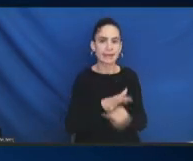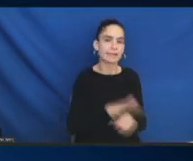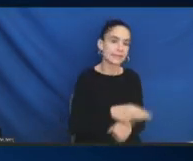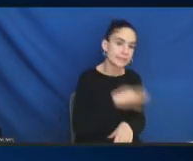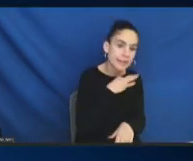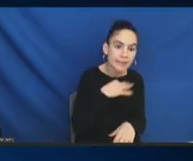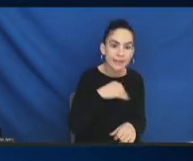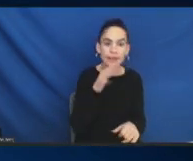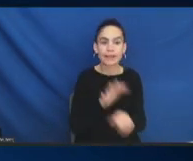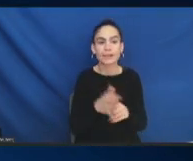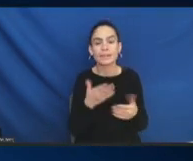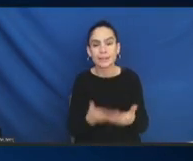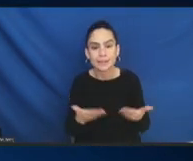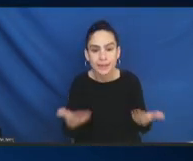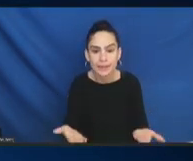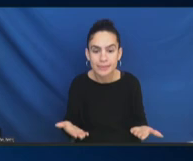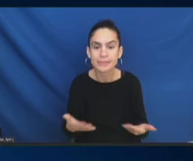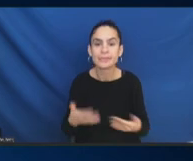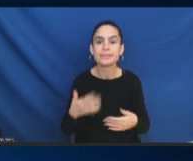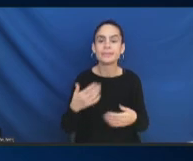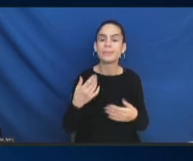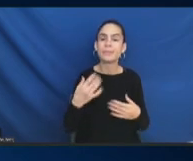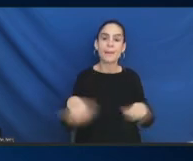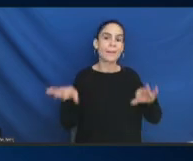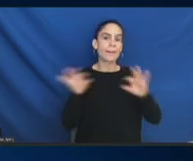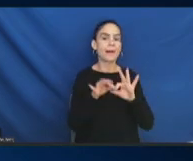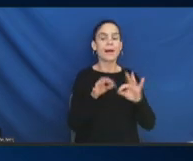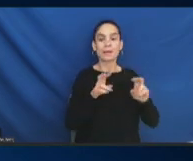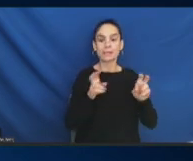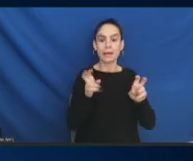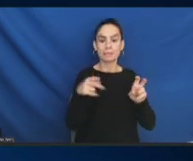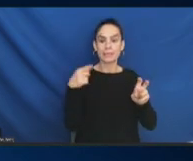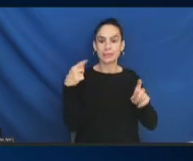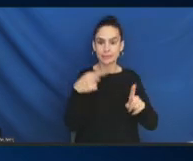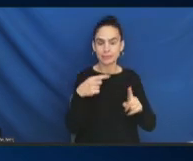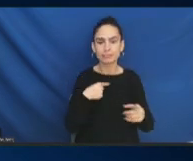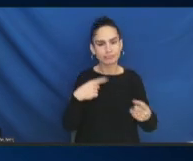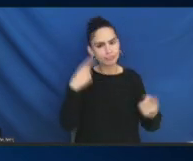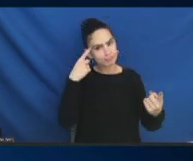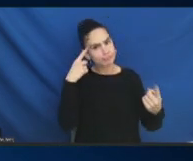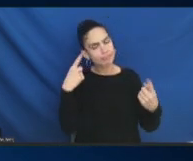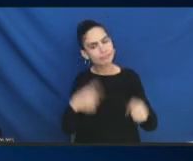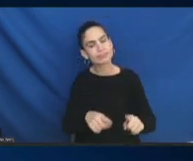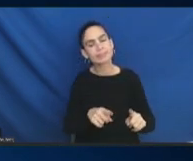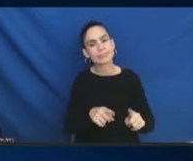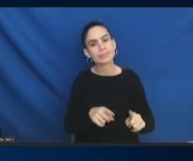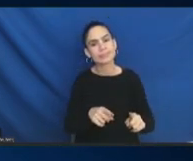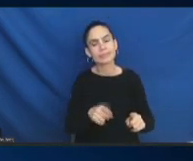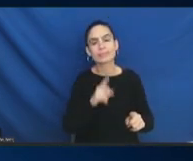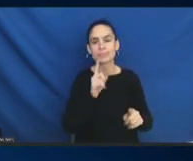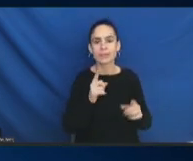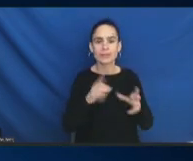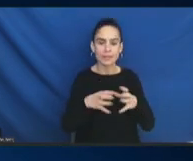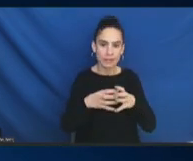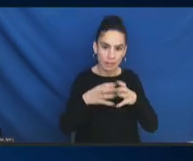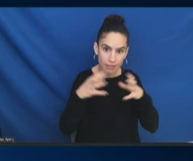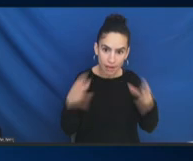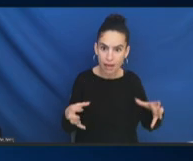very important kind of topics. And I mean, I agree with you. think they're, it's a lot for one committee. And I know,